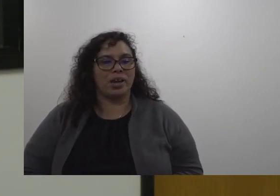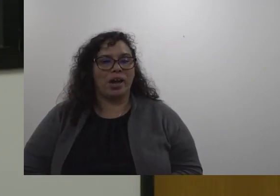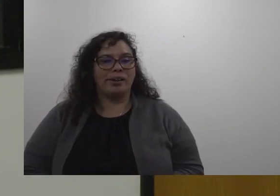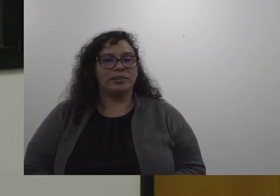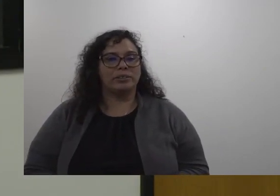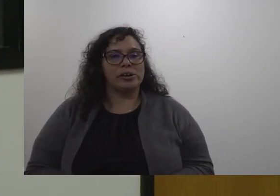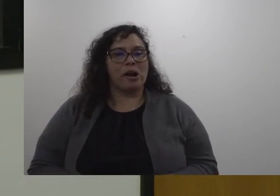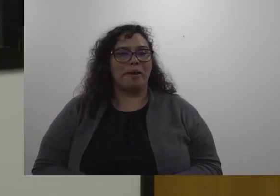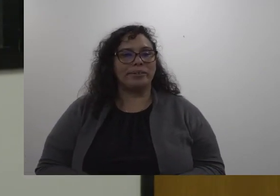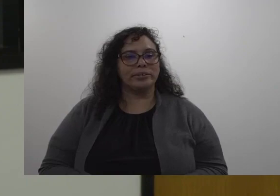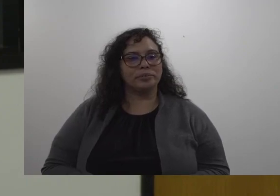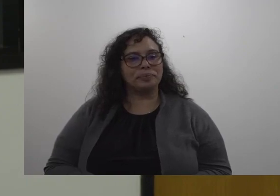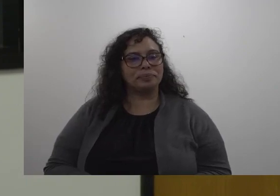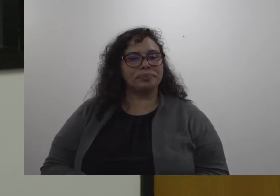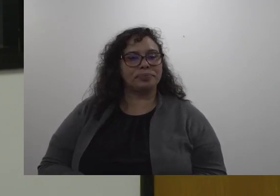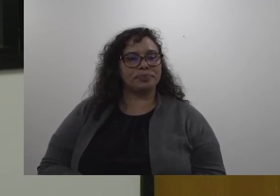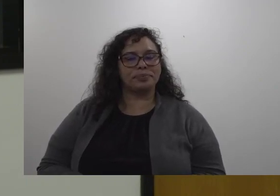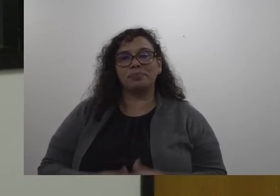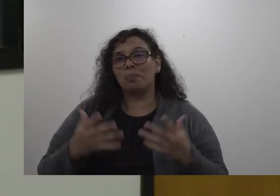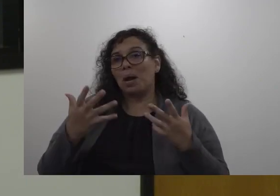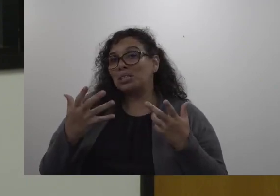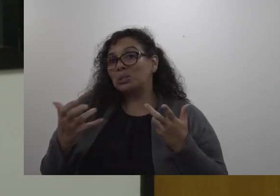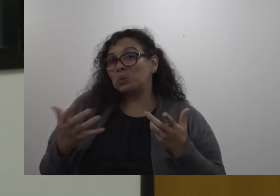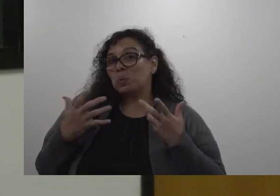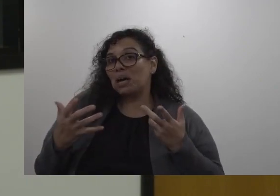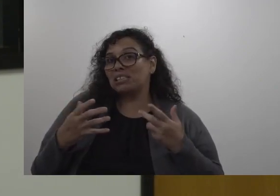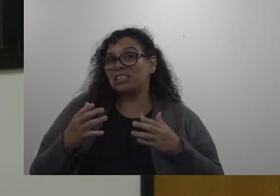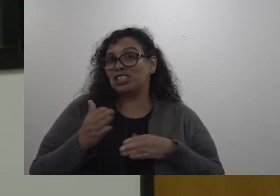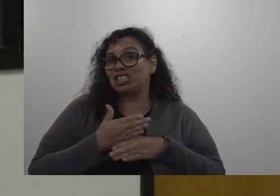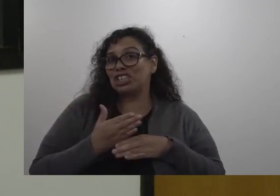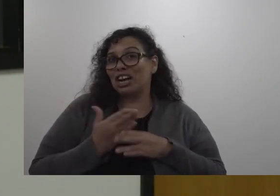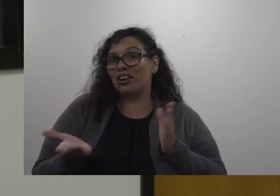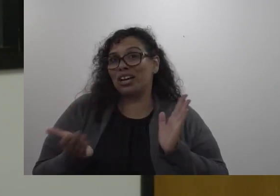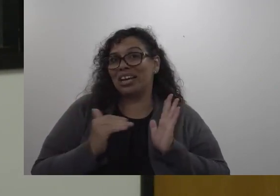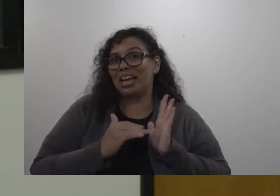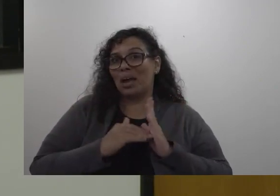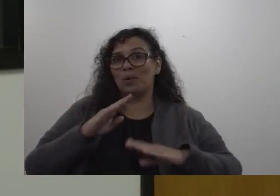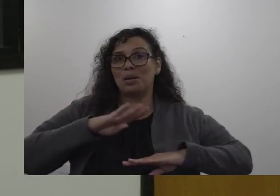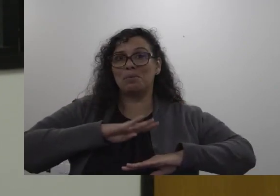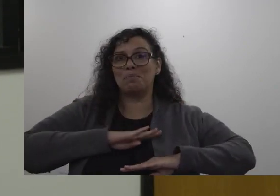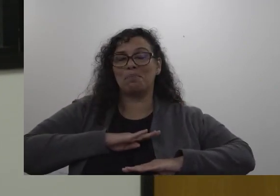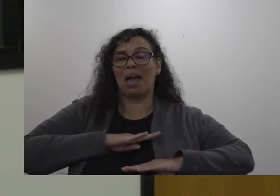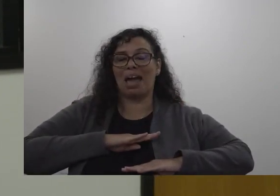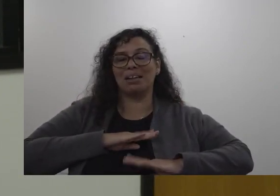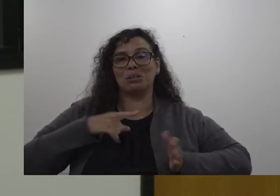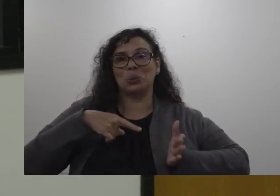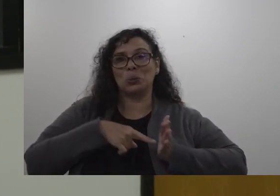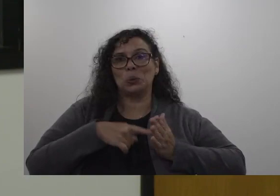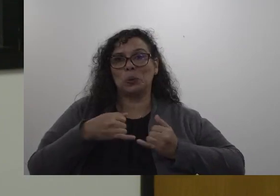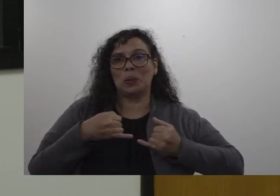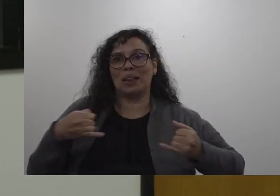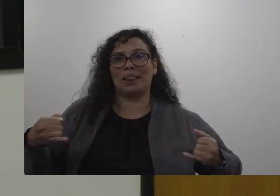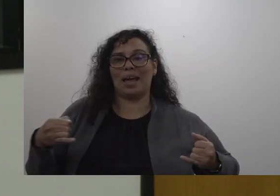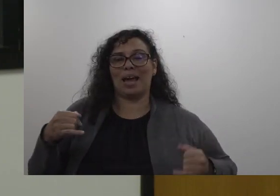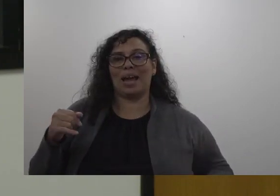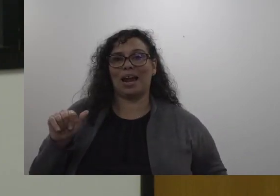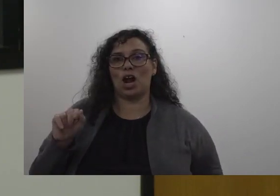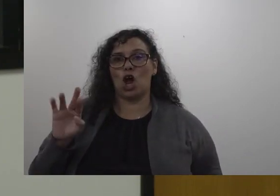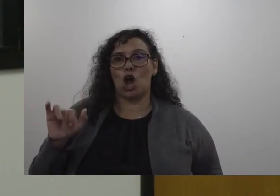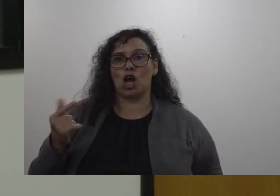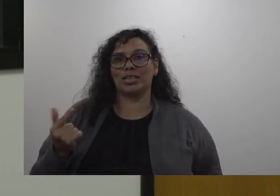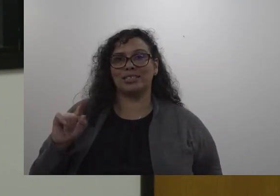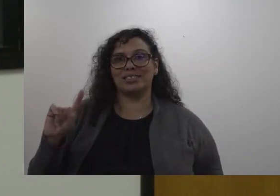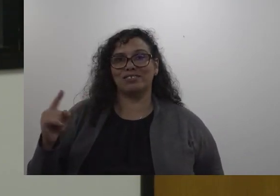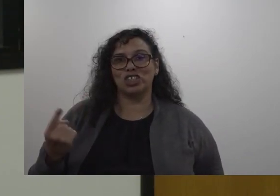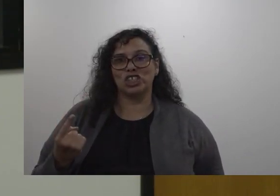speaking of that I just want to publicly share again that we met our deadline of August 1st on our district website on the front